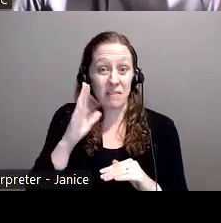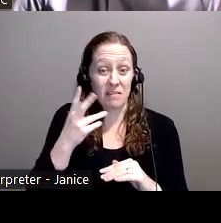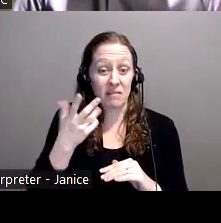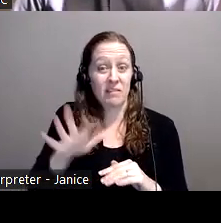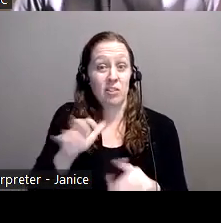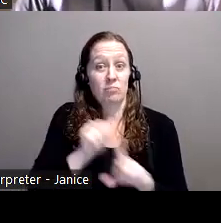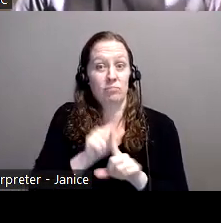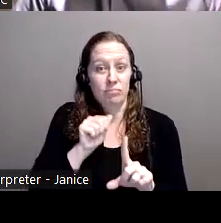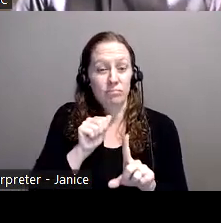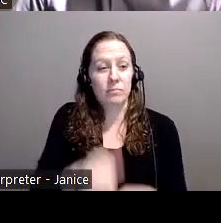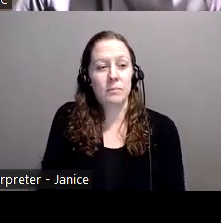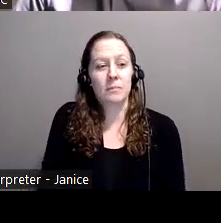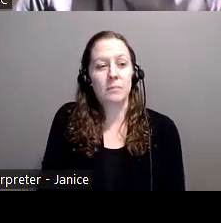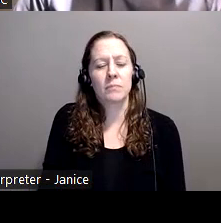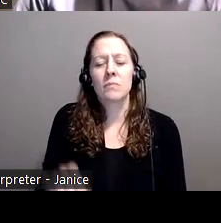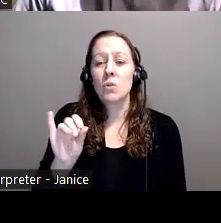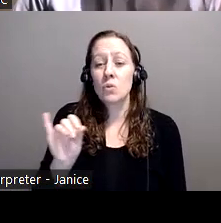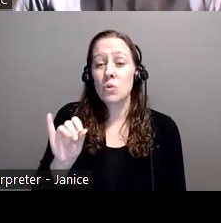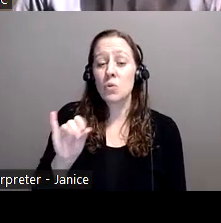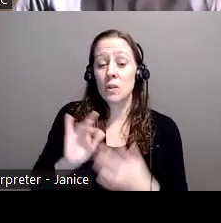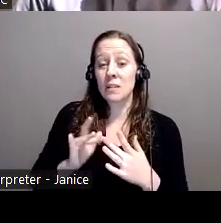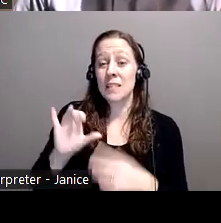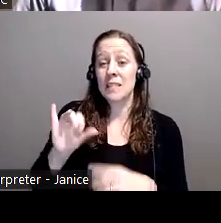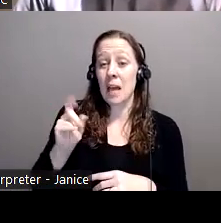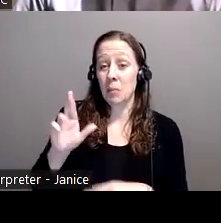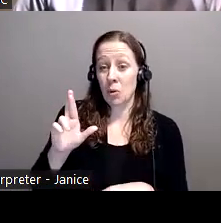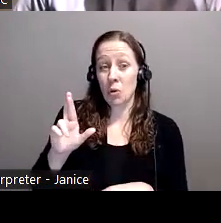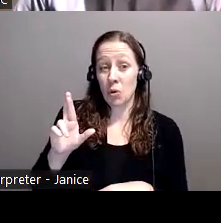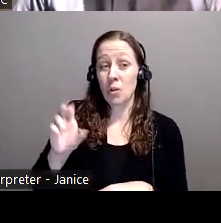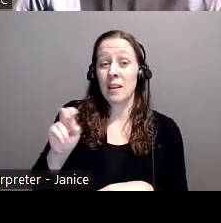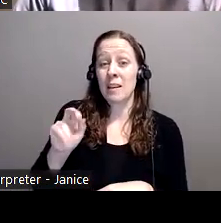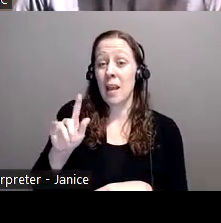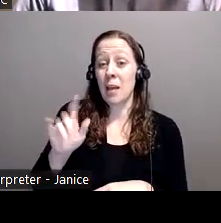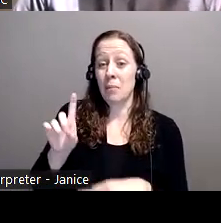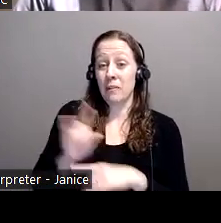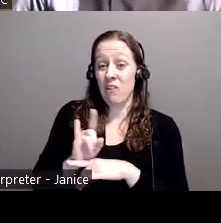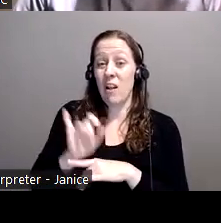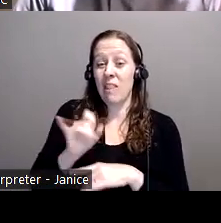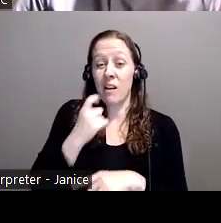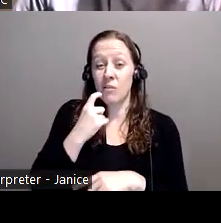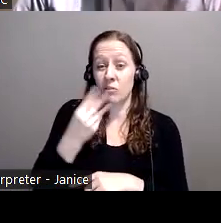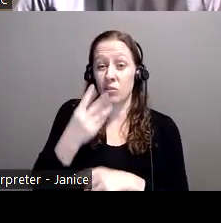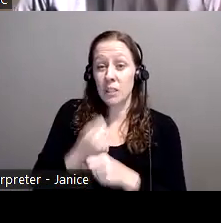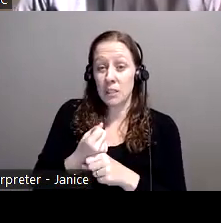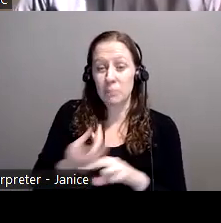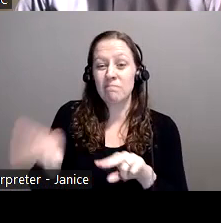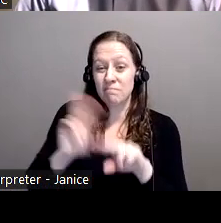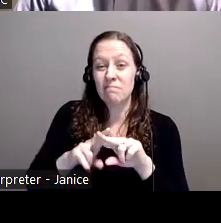Now, on top of that, I did touch on, on cyber-enabled fraud, which has increased, unfortunately, over the last number of years.